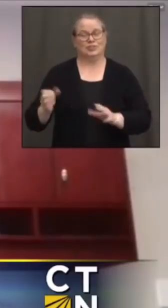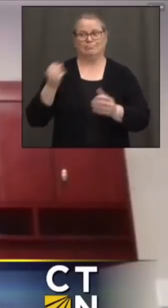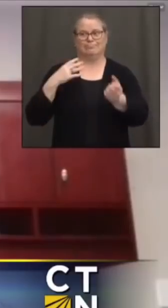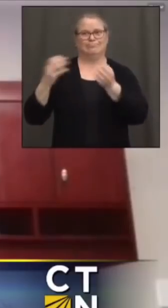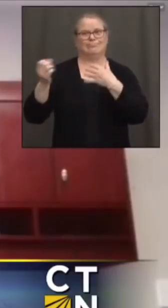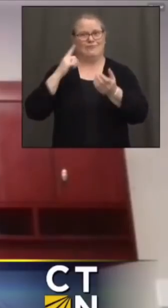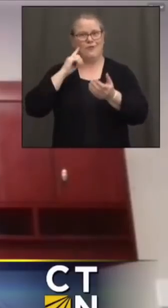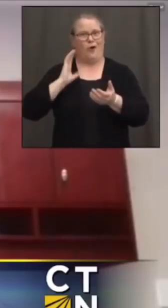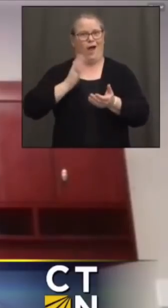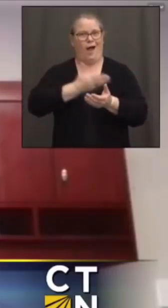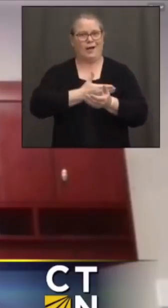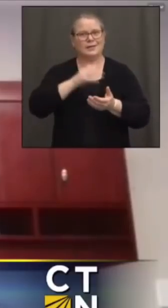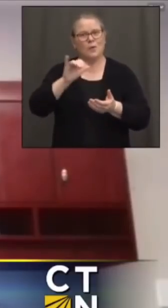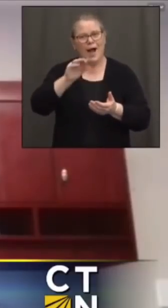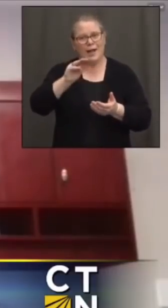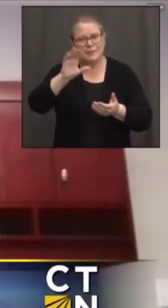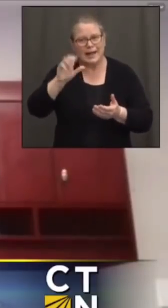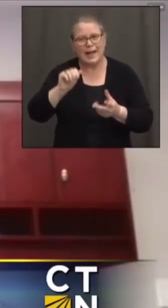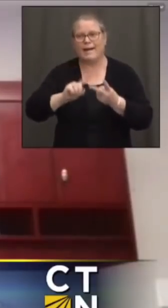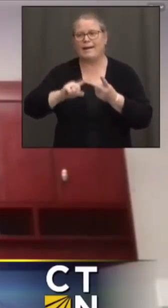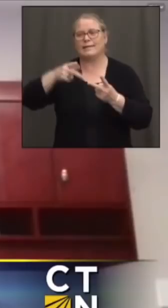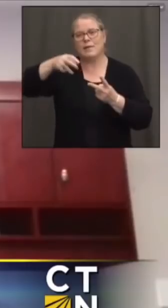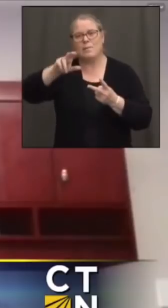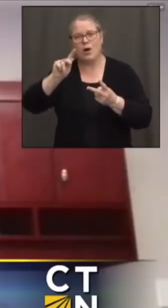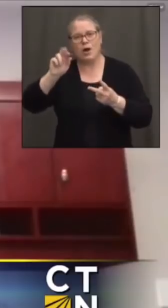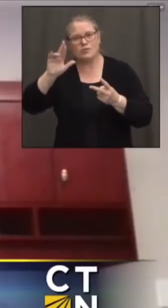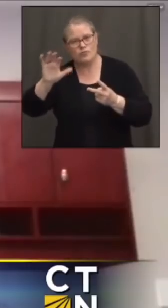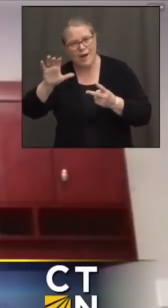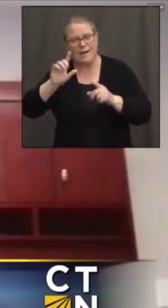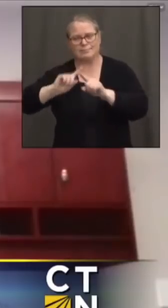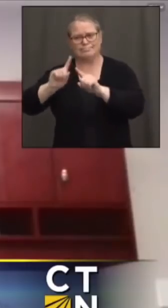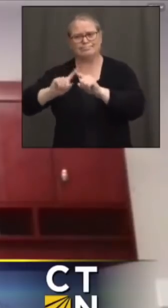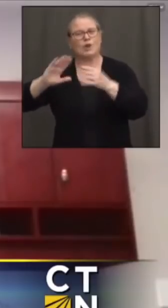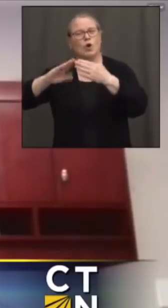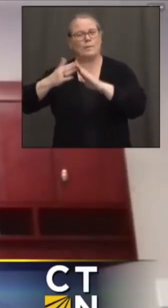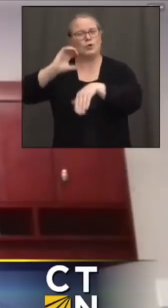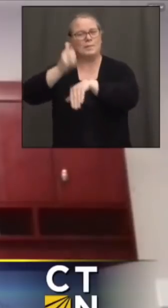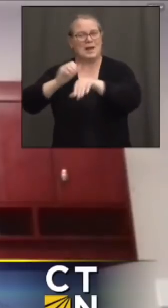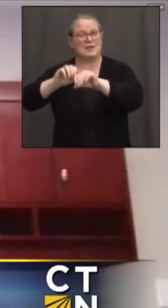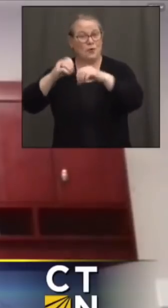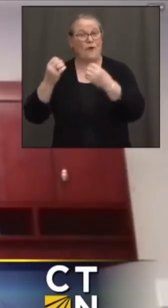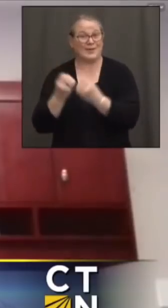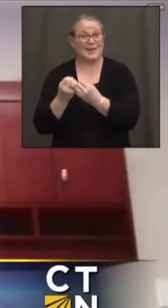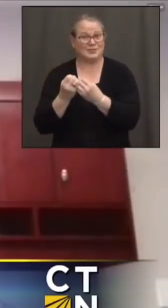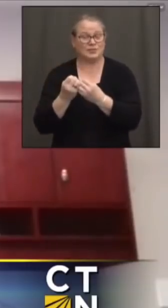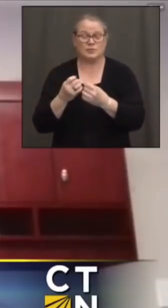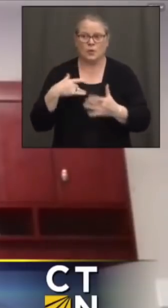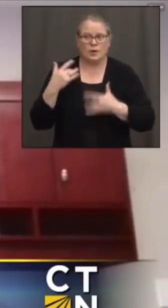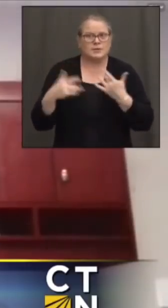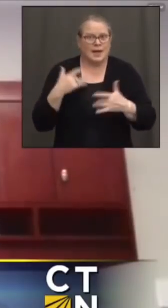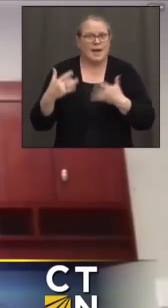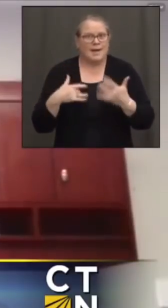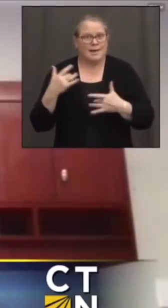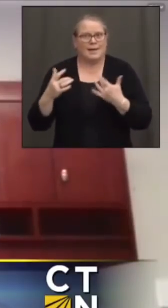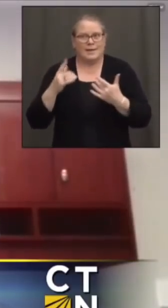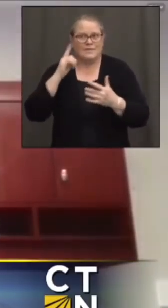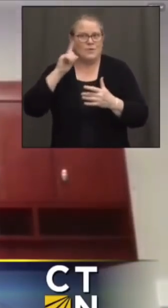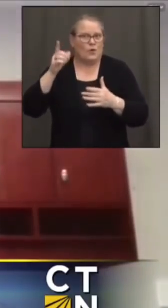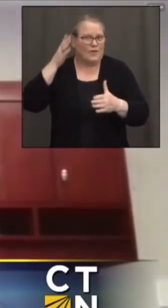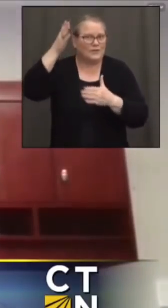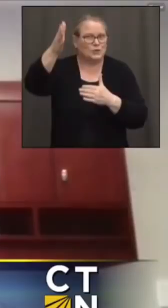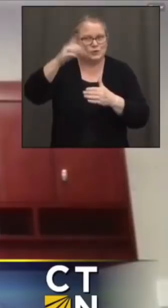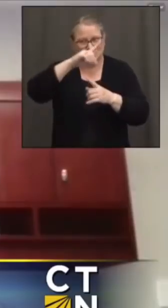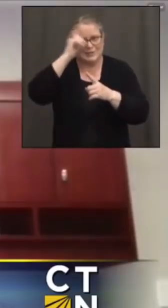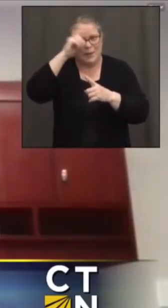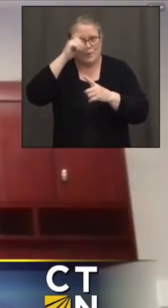us. And these are like YMCAs and parks and recreation and community-based organizations. So we're really excited for what lies ahead